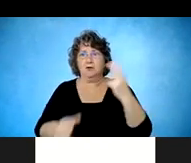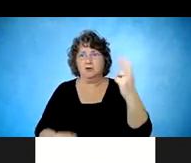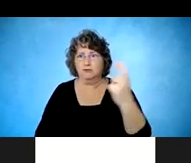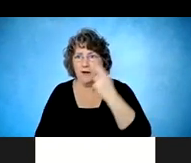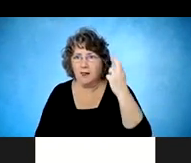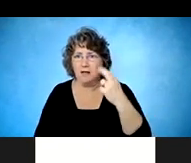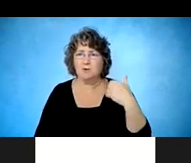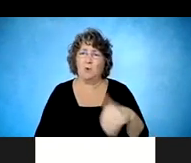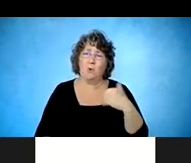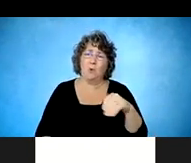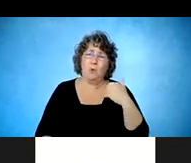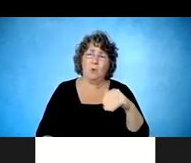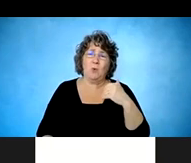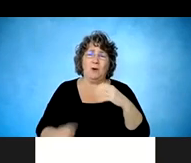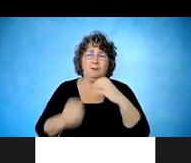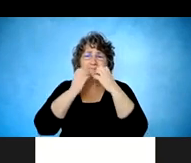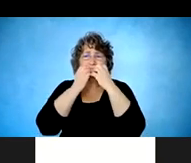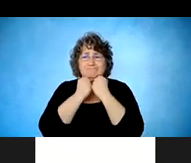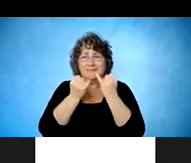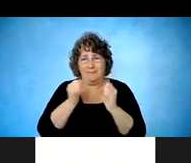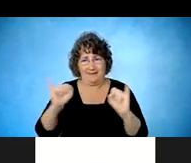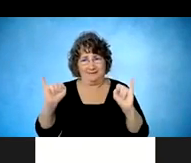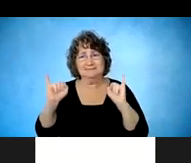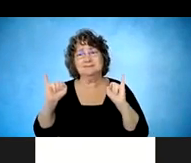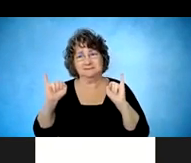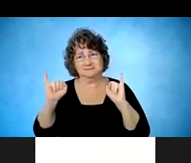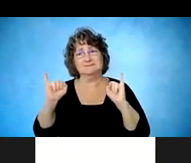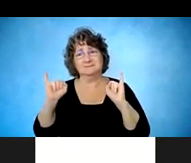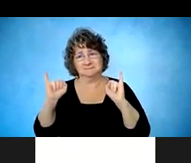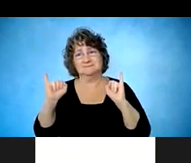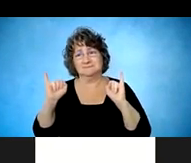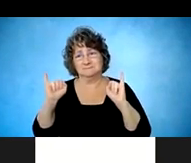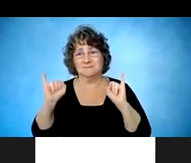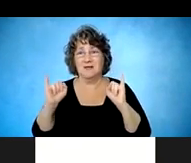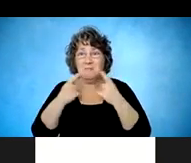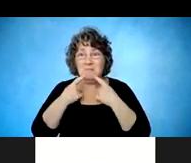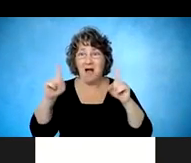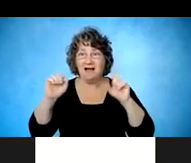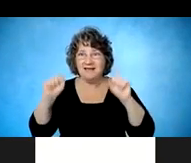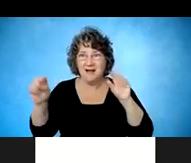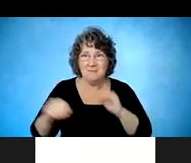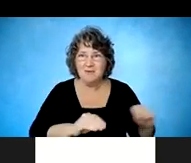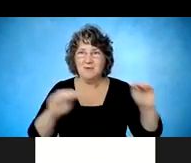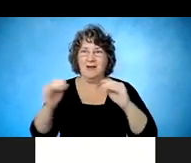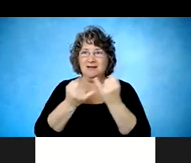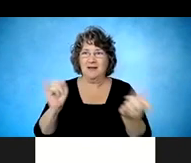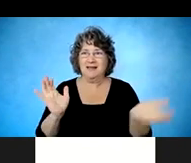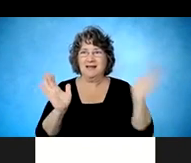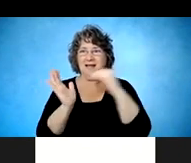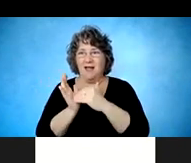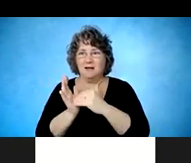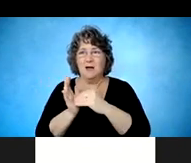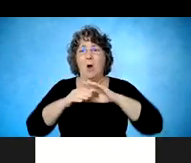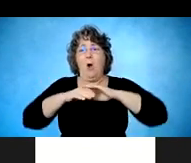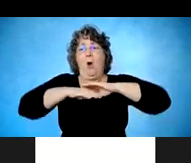it's the independence you feel, finally being able to move yourself independently. You can't